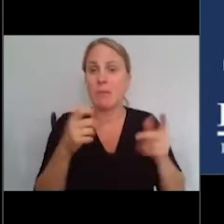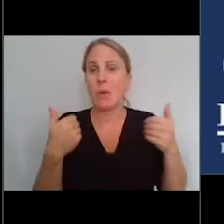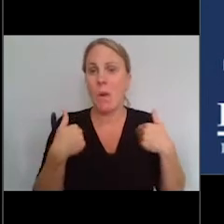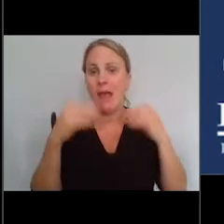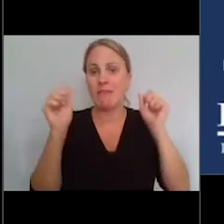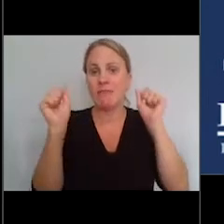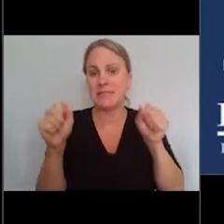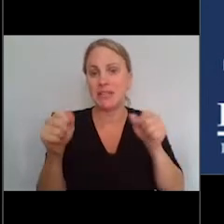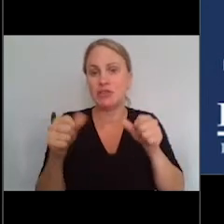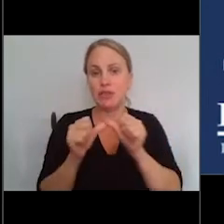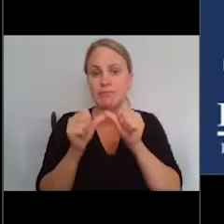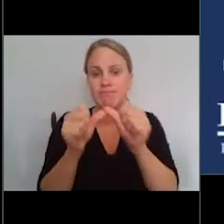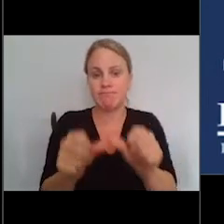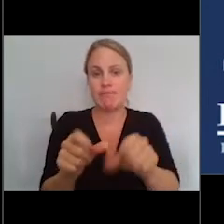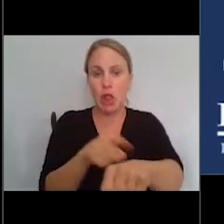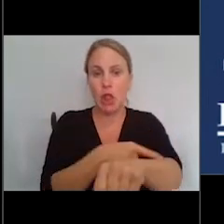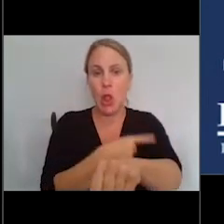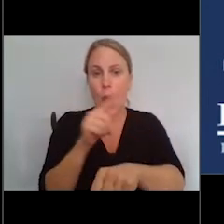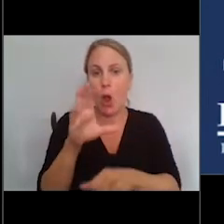COVID? Next slide.